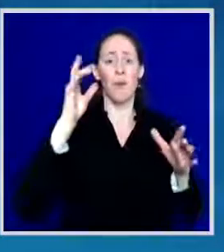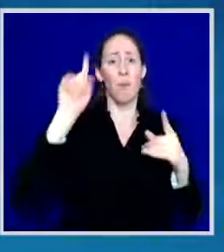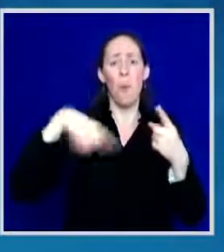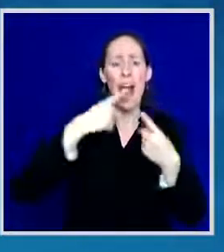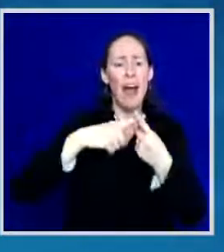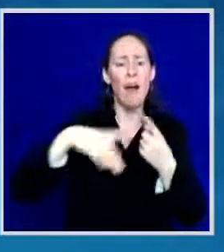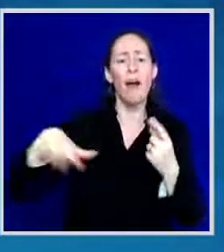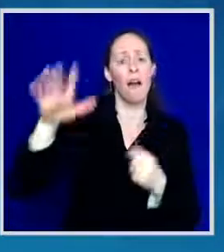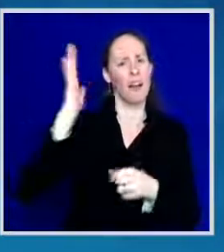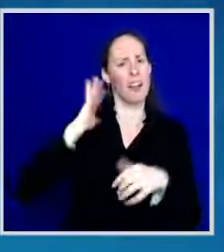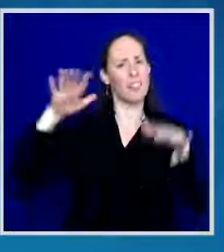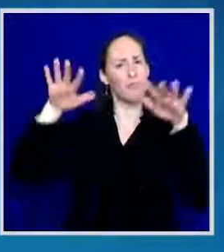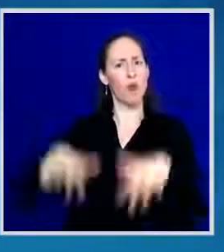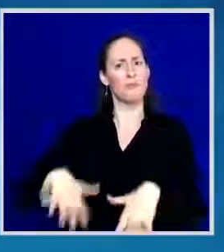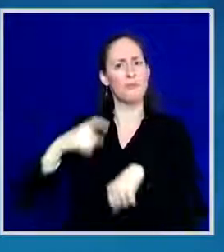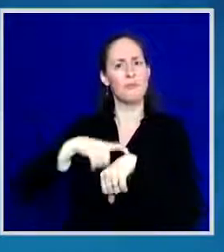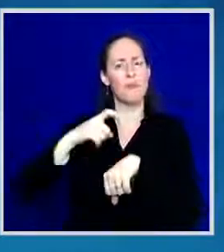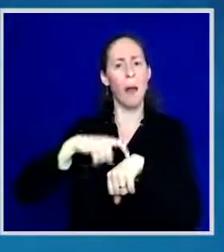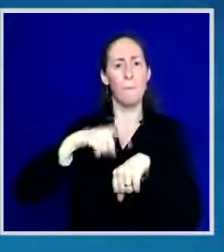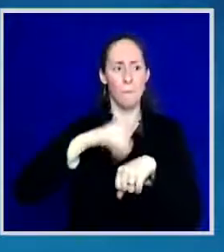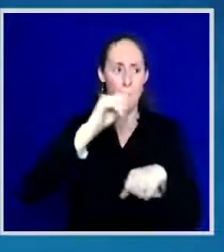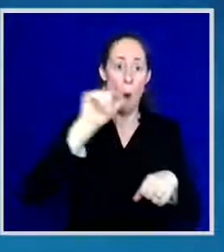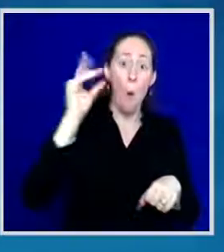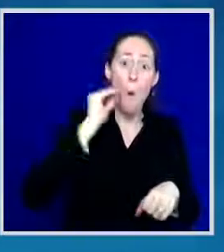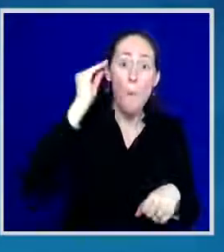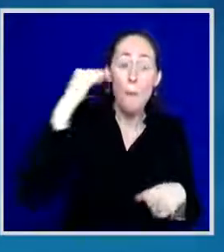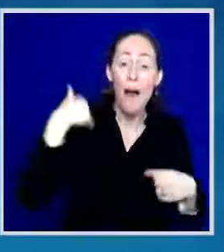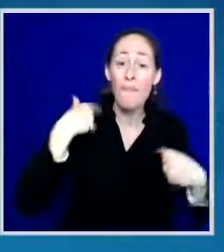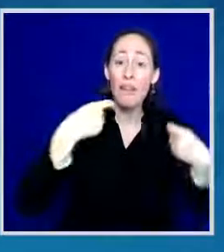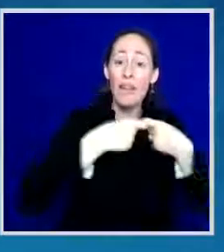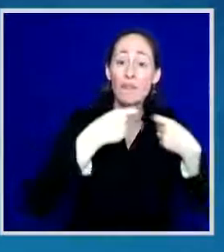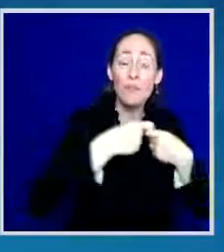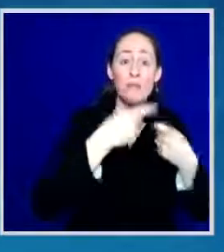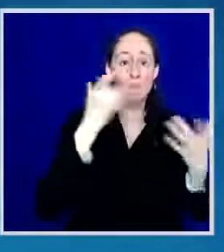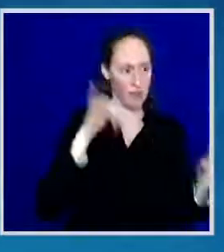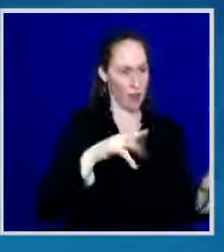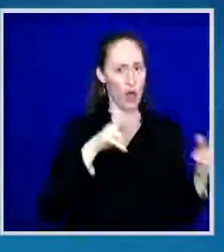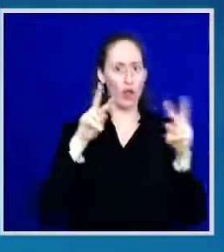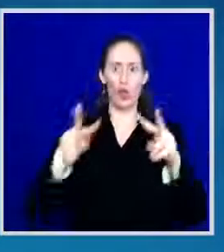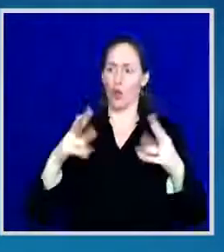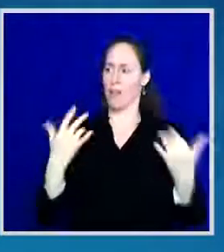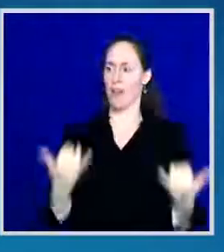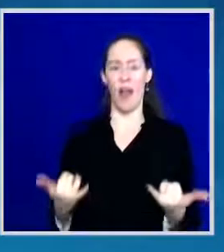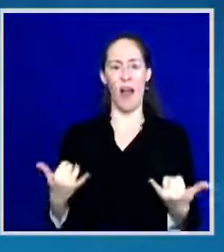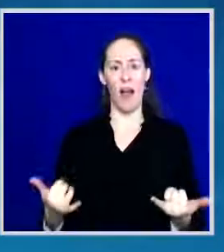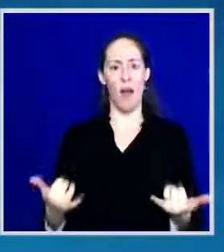our nation to race to the moon in the middle of the arms race.